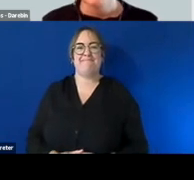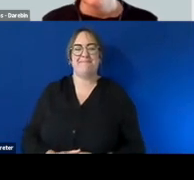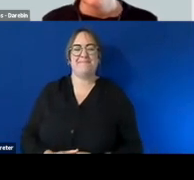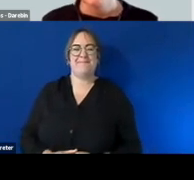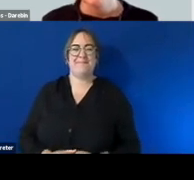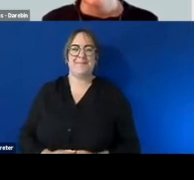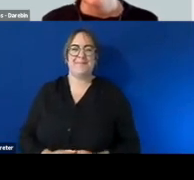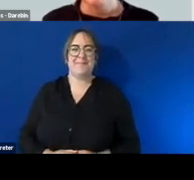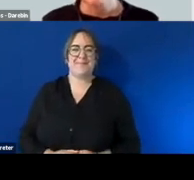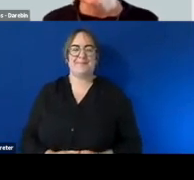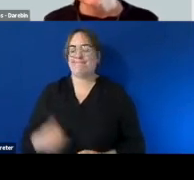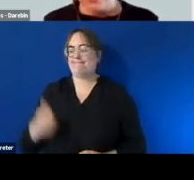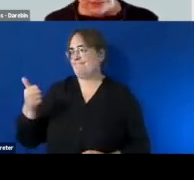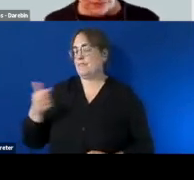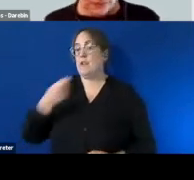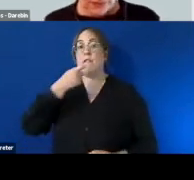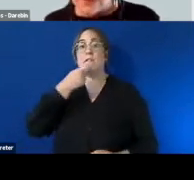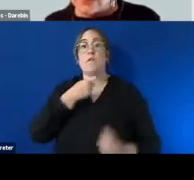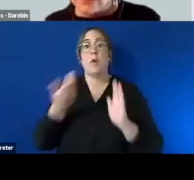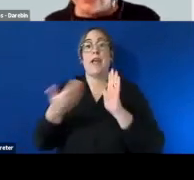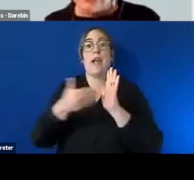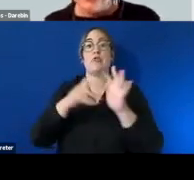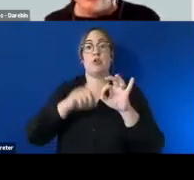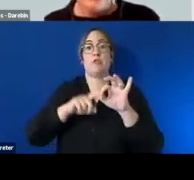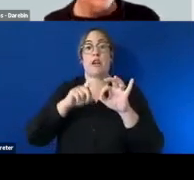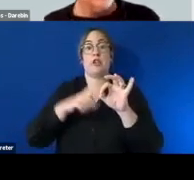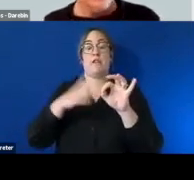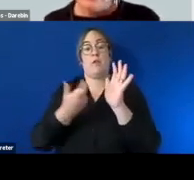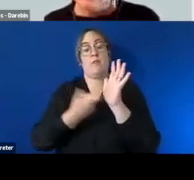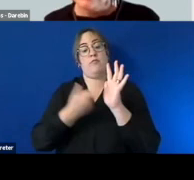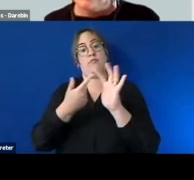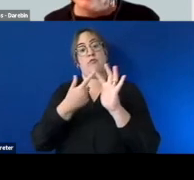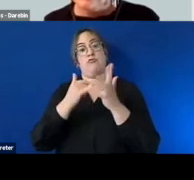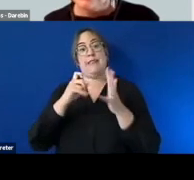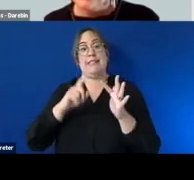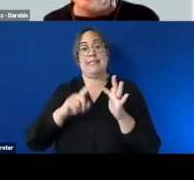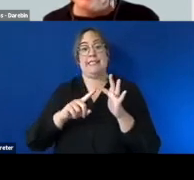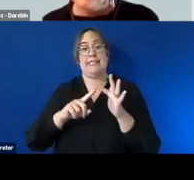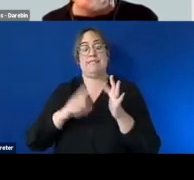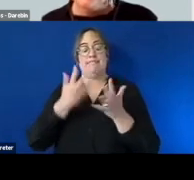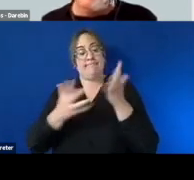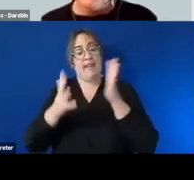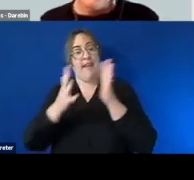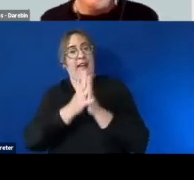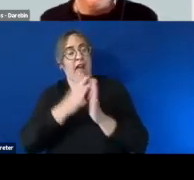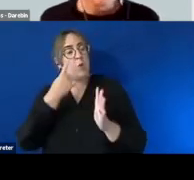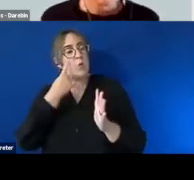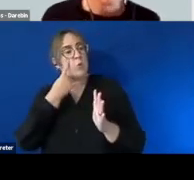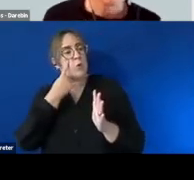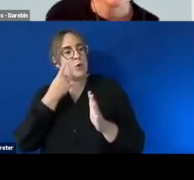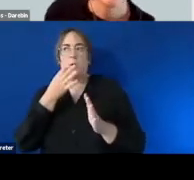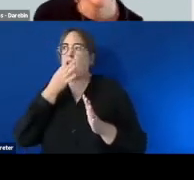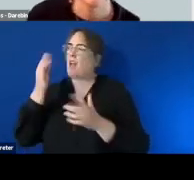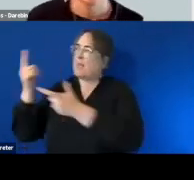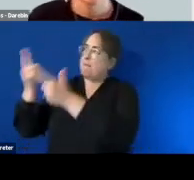um a couple more questions um from reese uh what is the best way to get employers to see the benefits to having